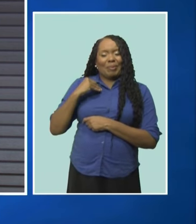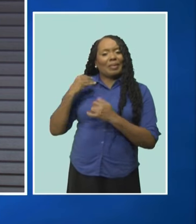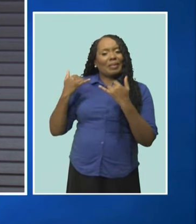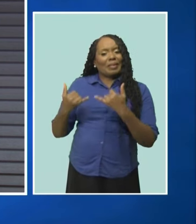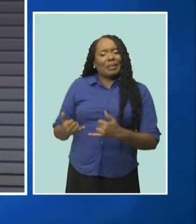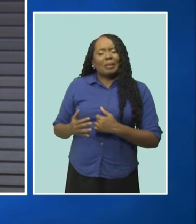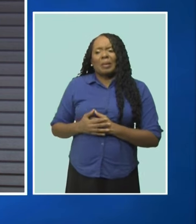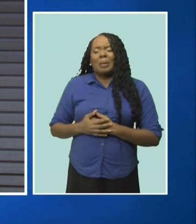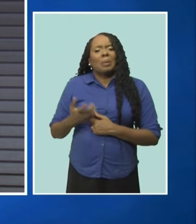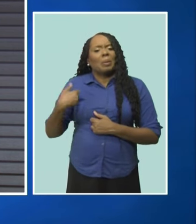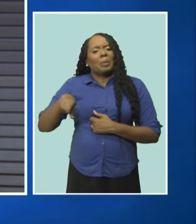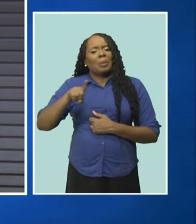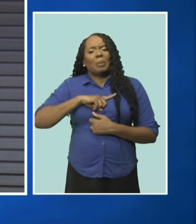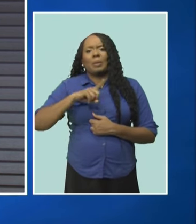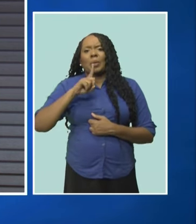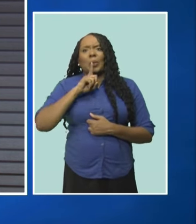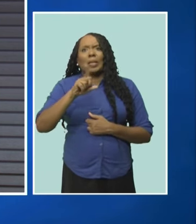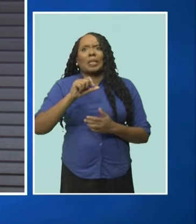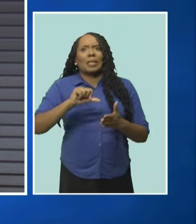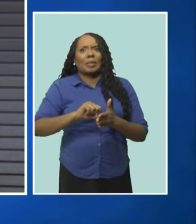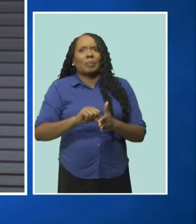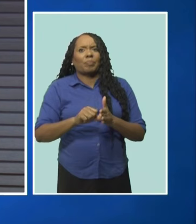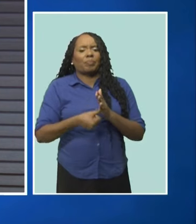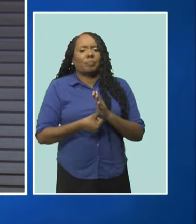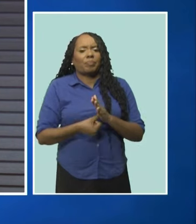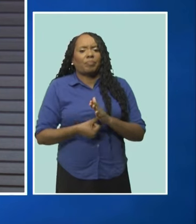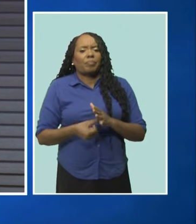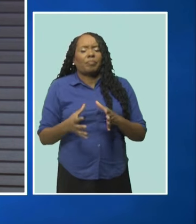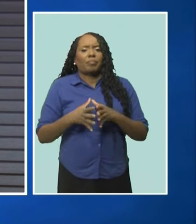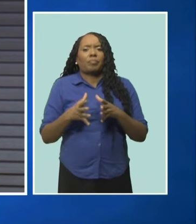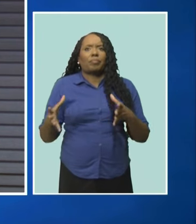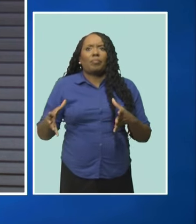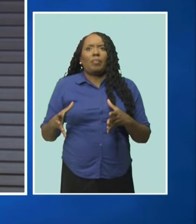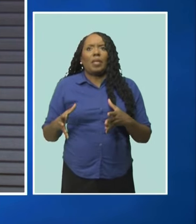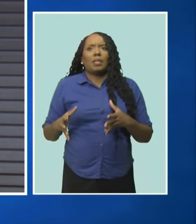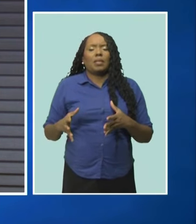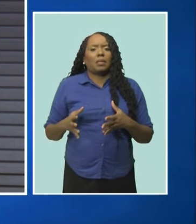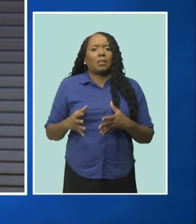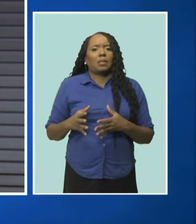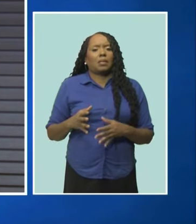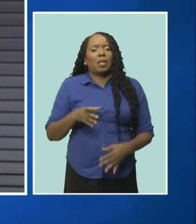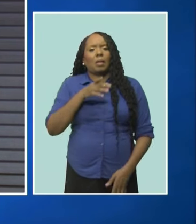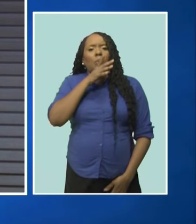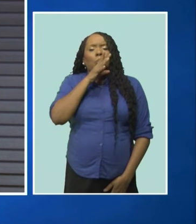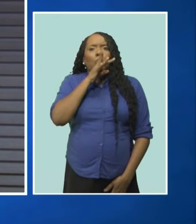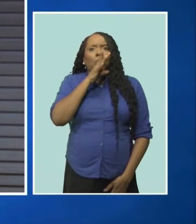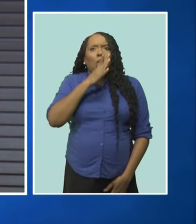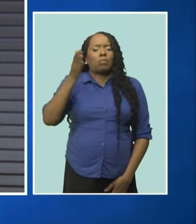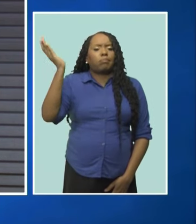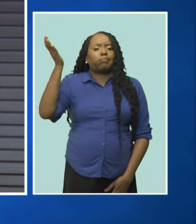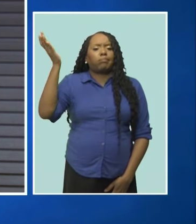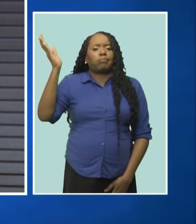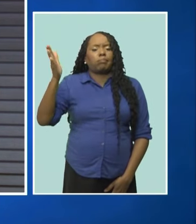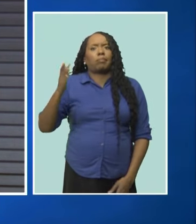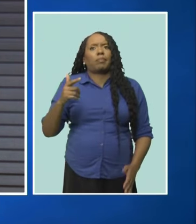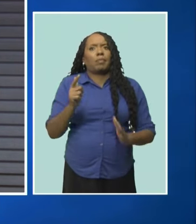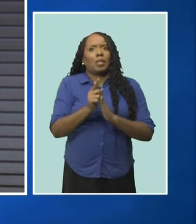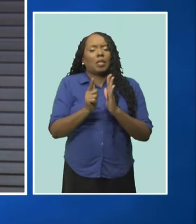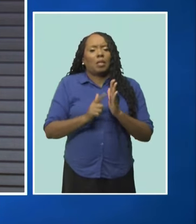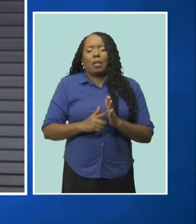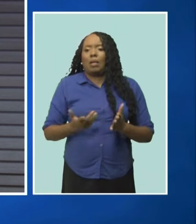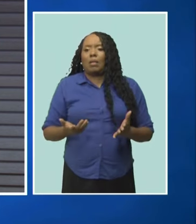high emphasis now on oral advocacy or the written advocacy, the oral side is seen to be diminishing.